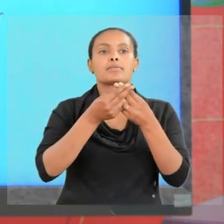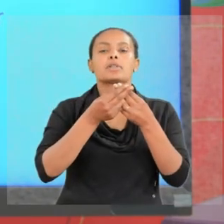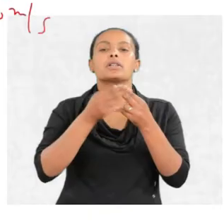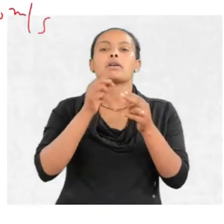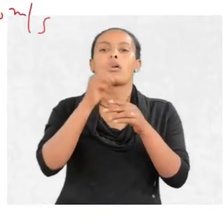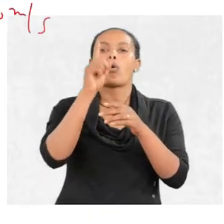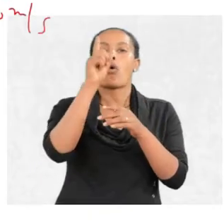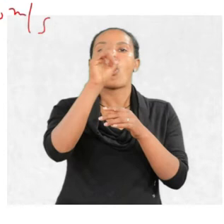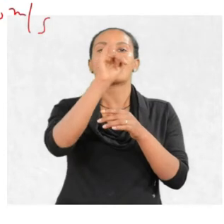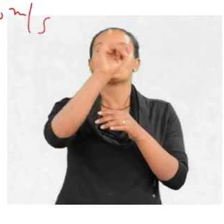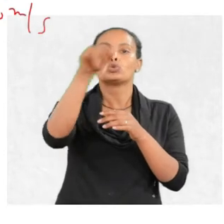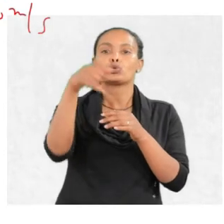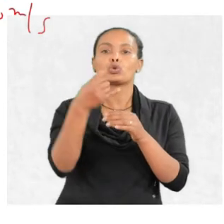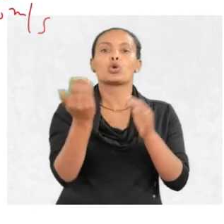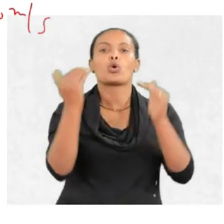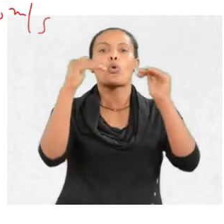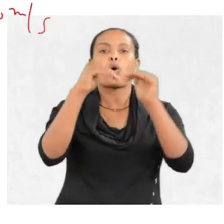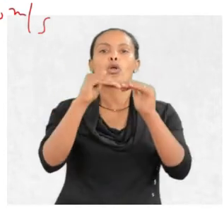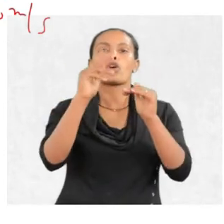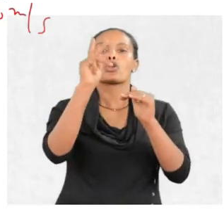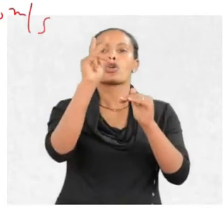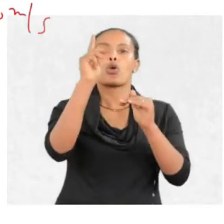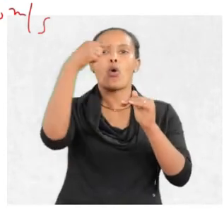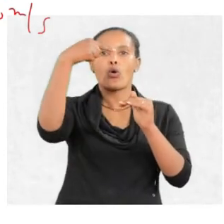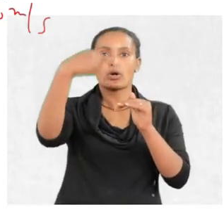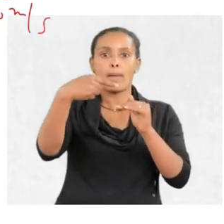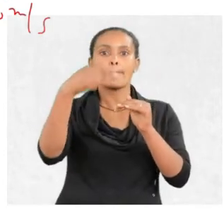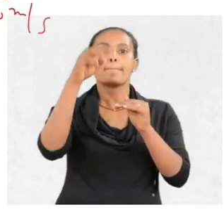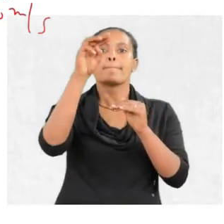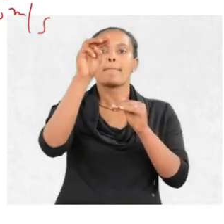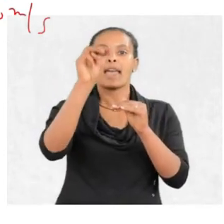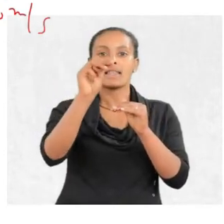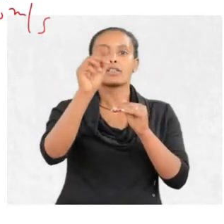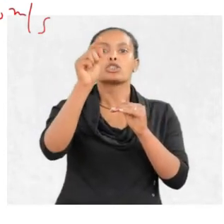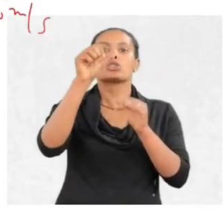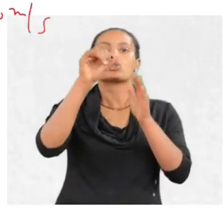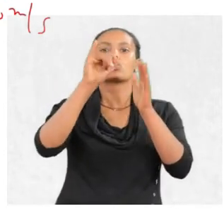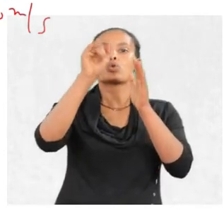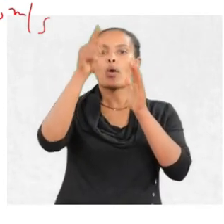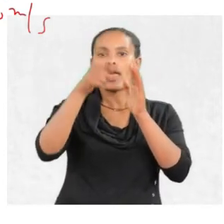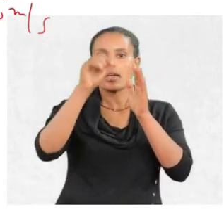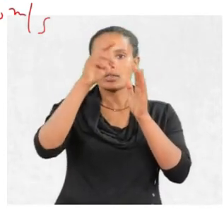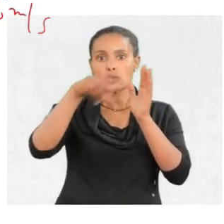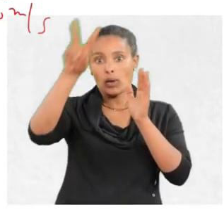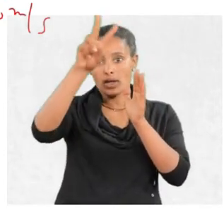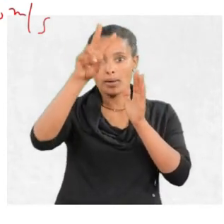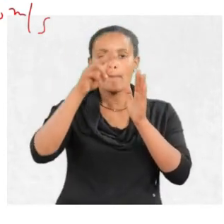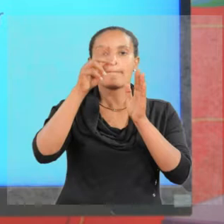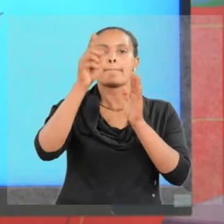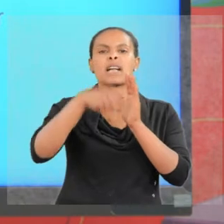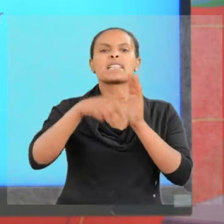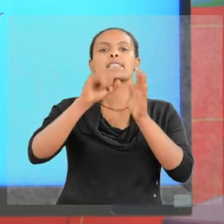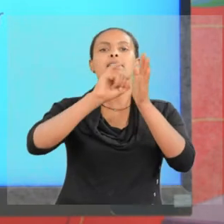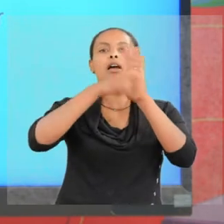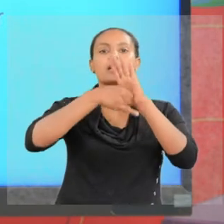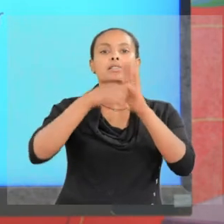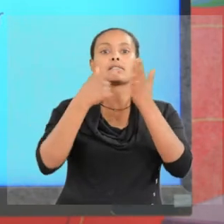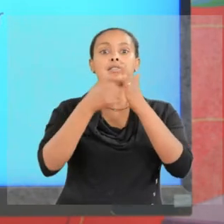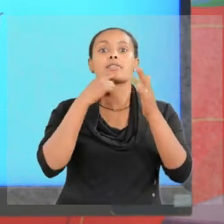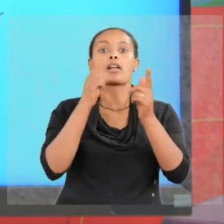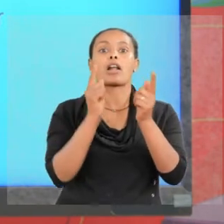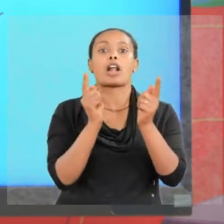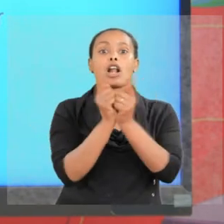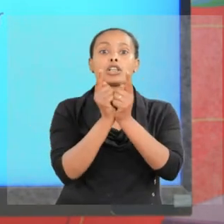Therefore, one joule equal kilogram, meter squared per second squared. This is the relation